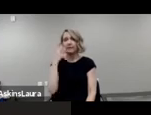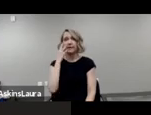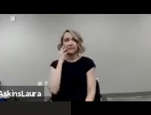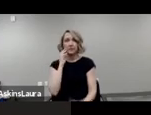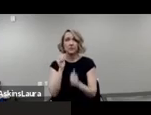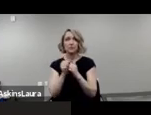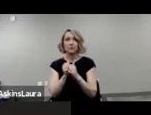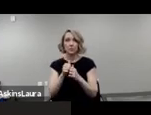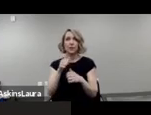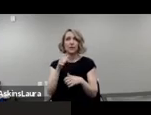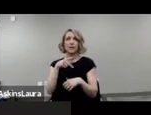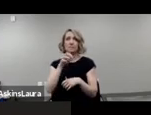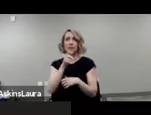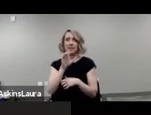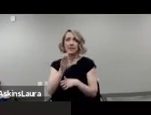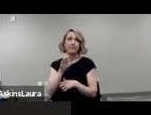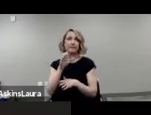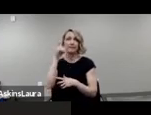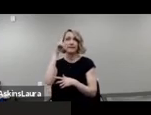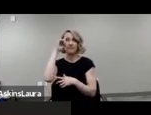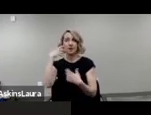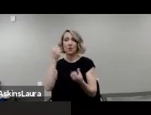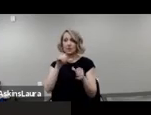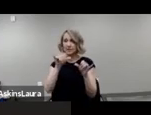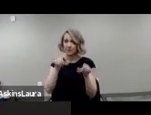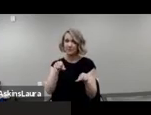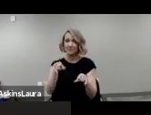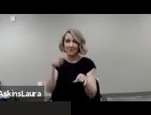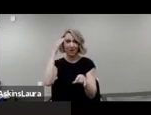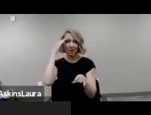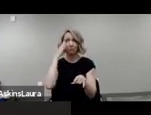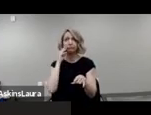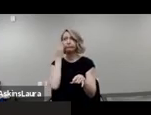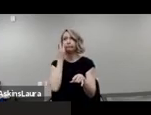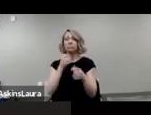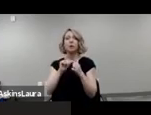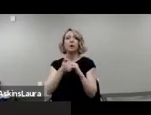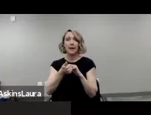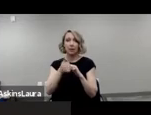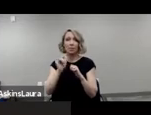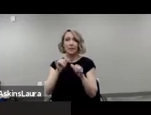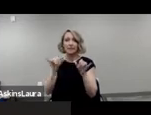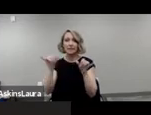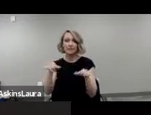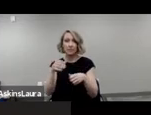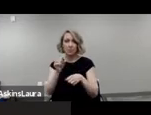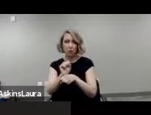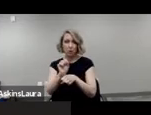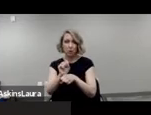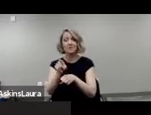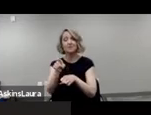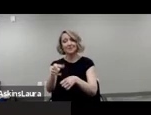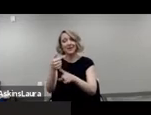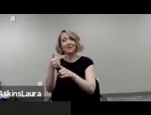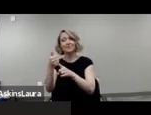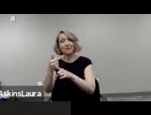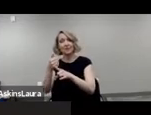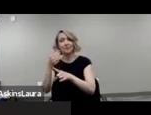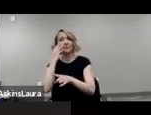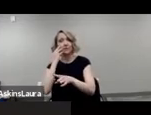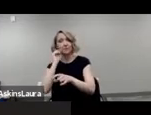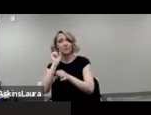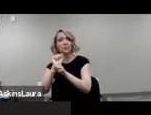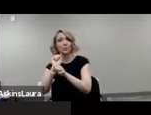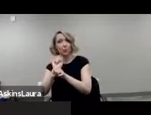the public mental health system. They know how it works. Most of them have received services in the public mental health system. And their goal